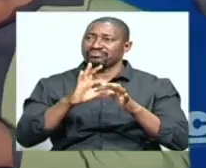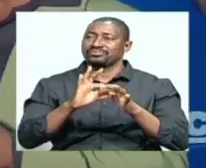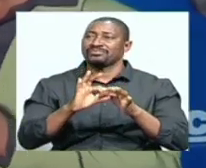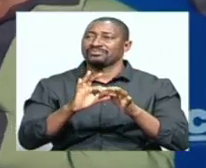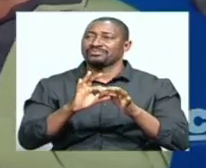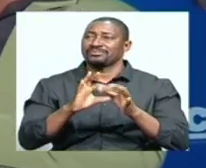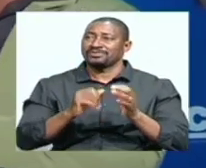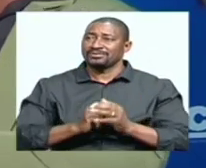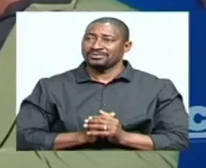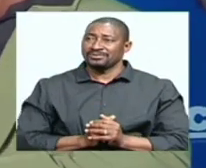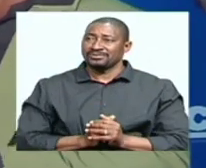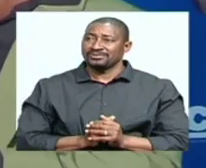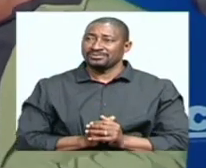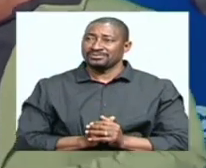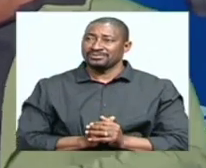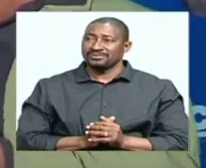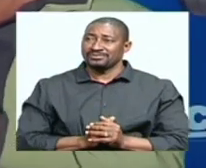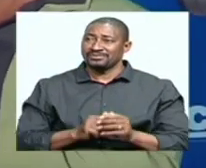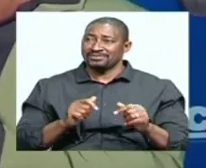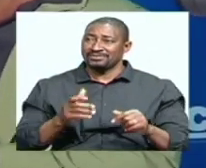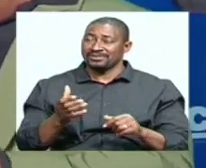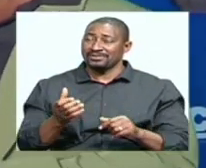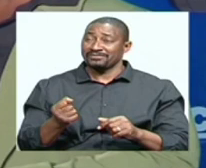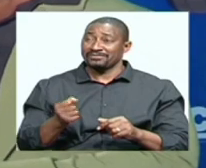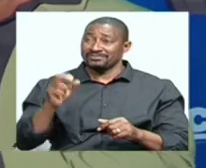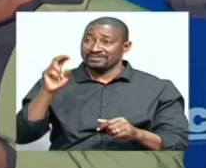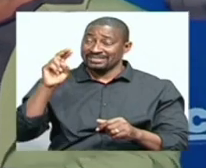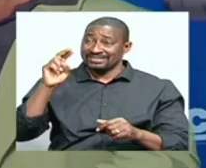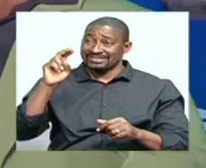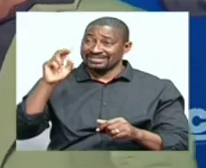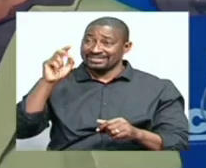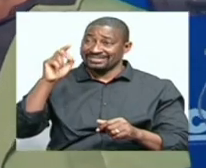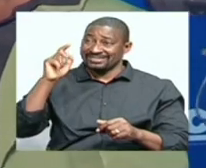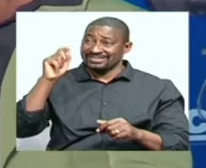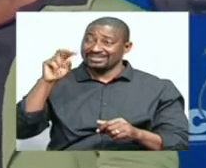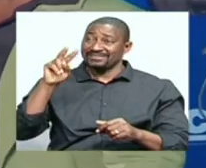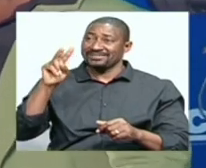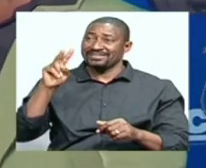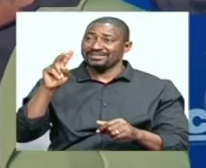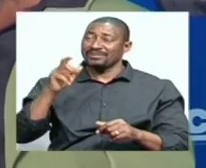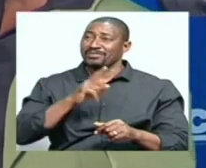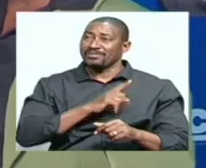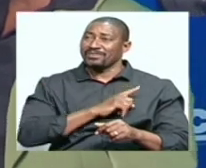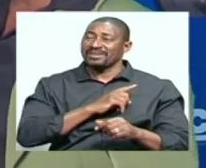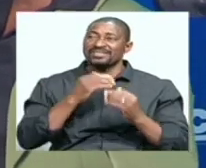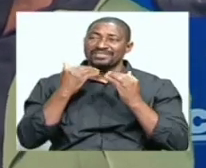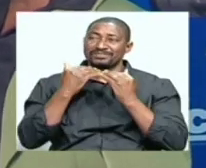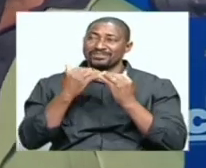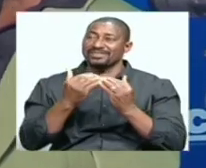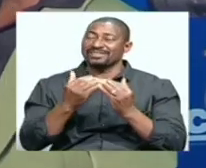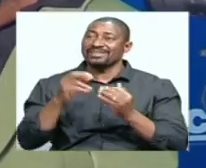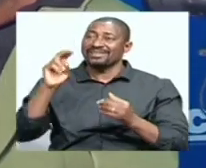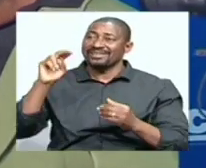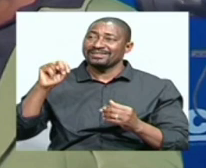example, we do already have television sets. Why was it necessary for the NBC to bring up the NBC Plus app in this